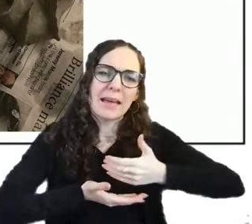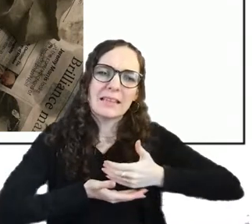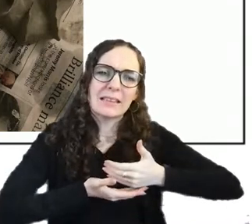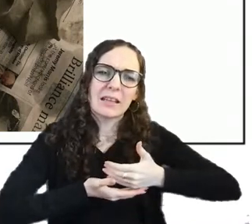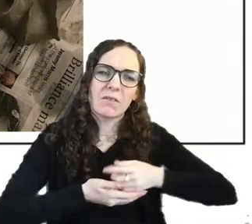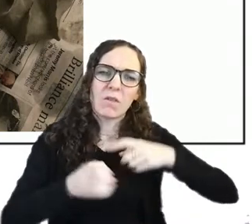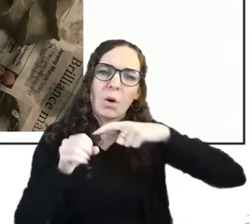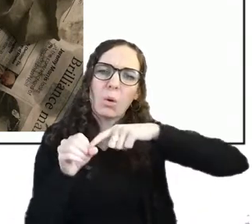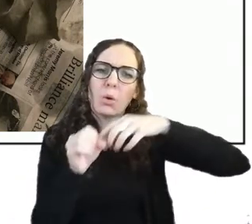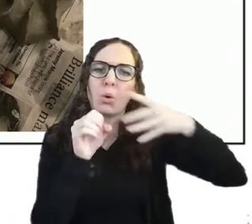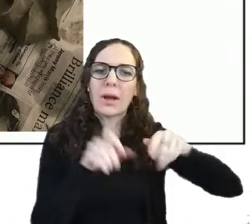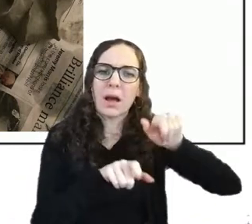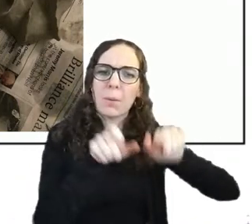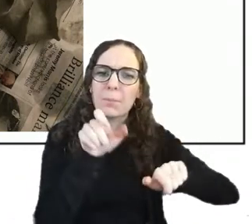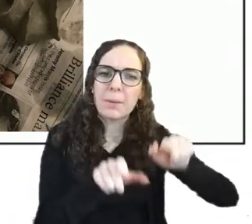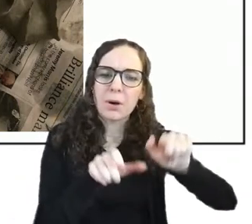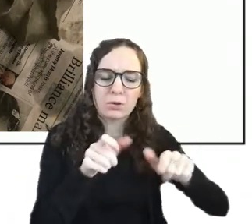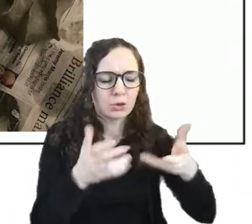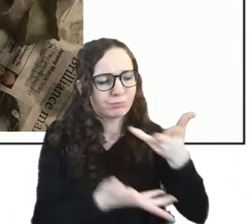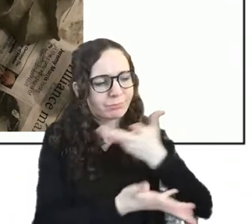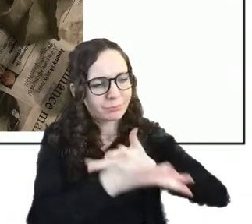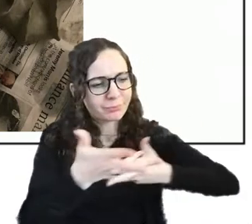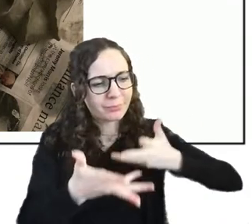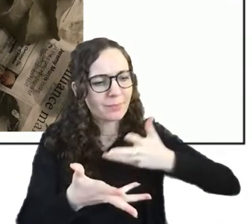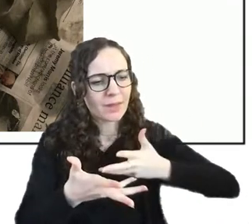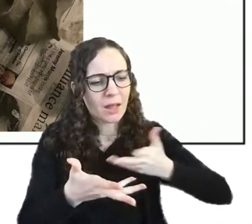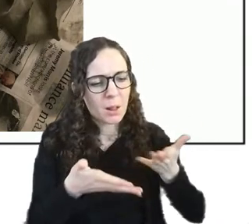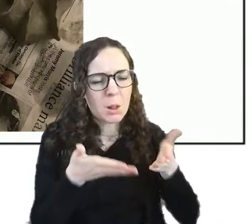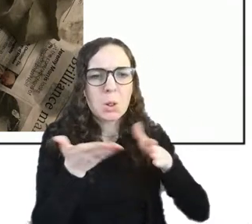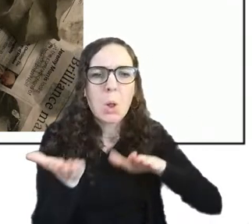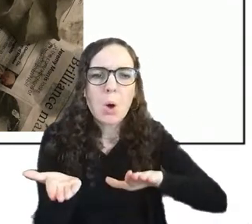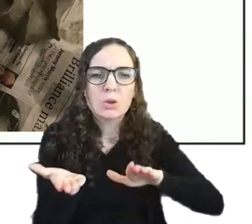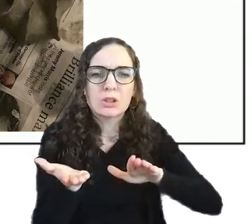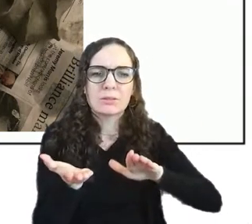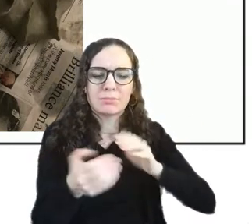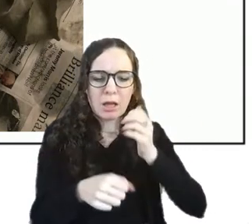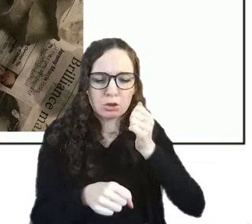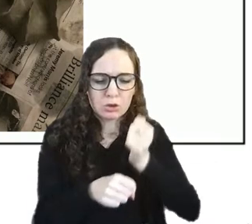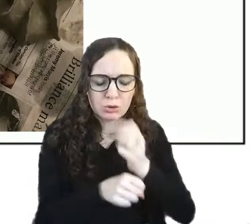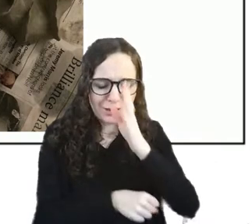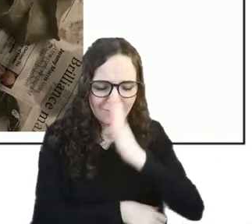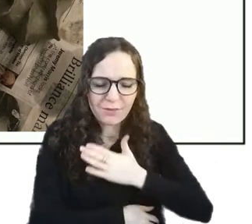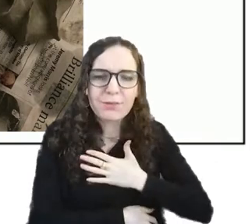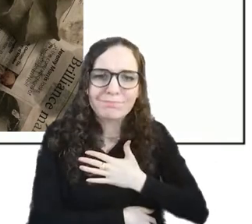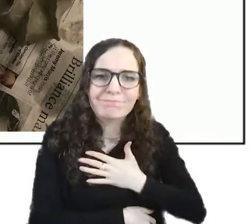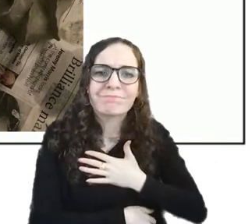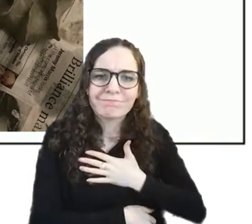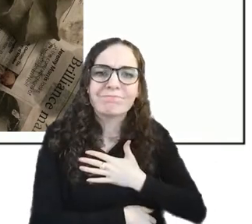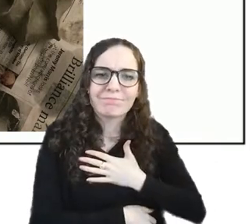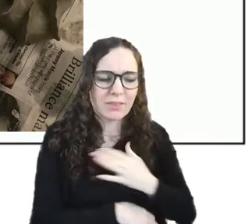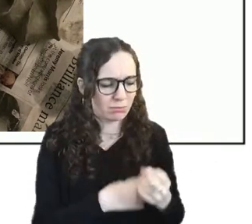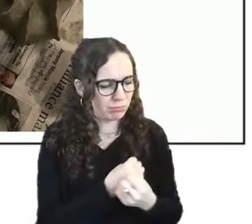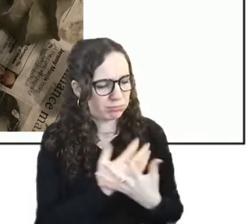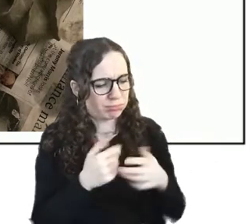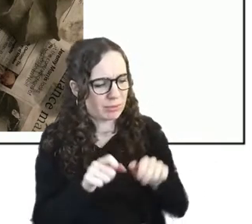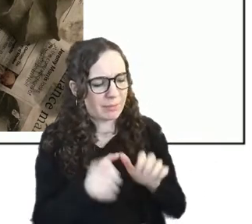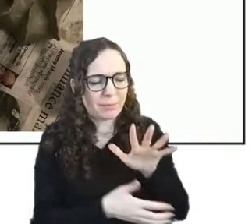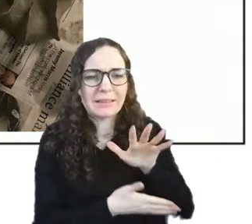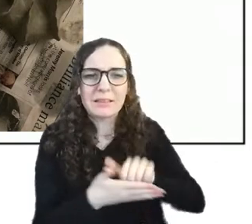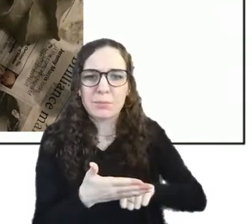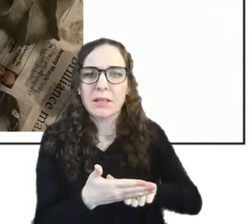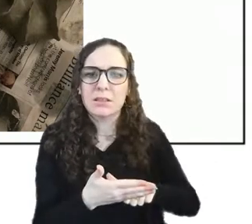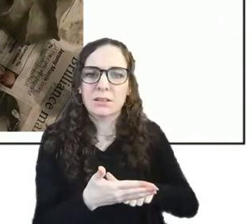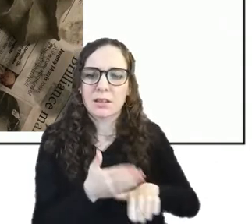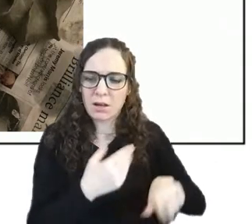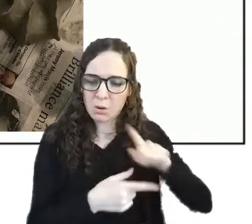there's a hell of a lot of loss and grief um within queerness um and again we like use craft so